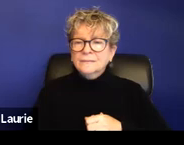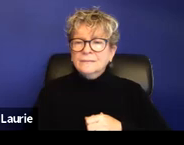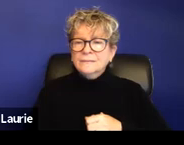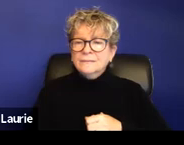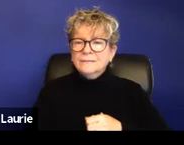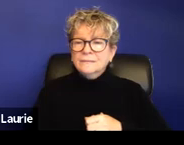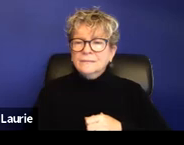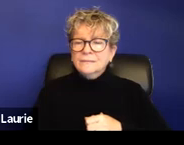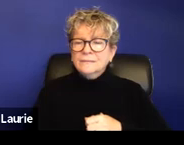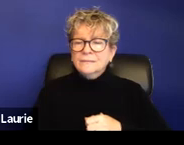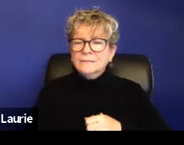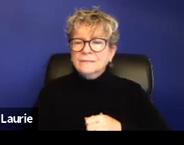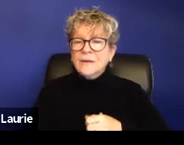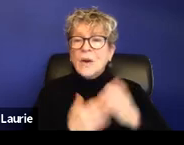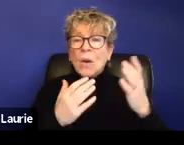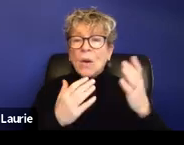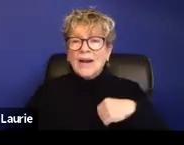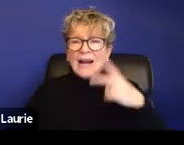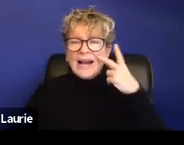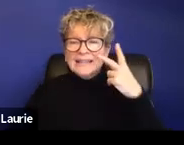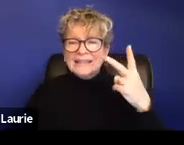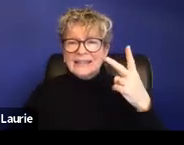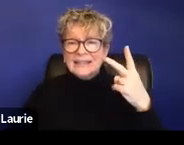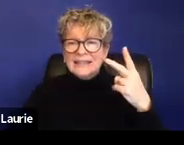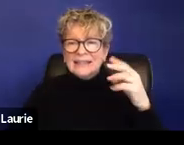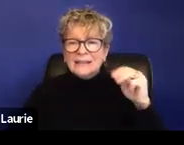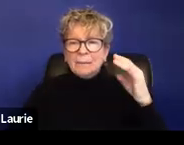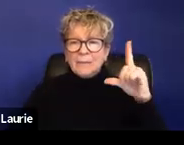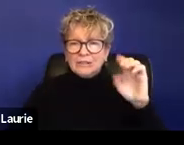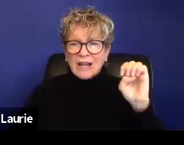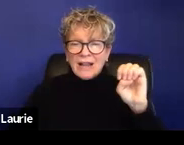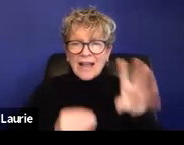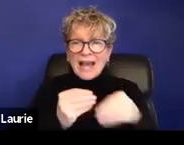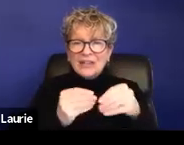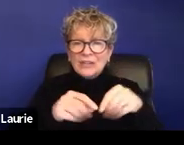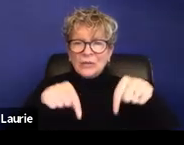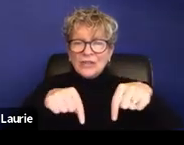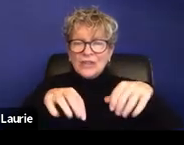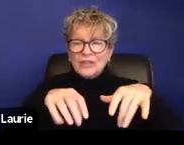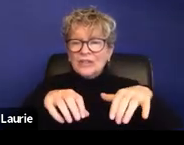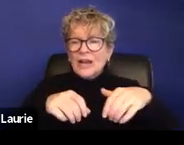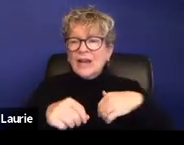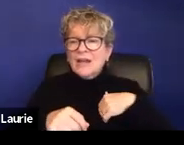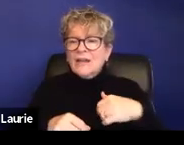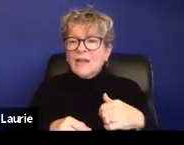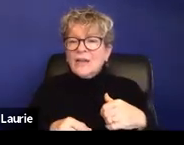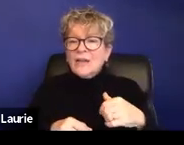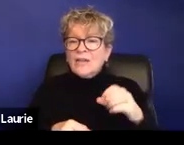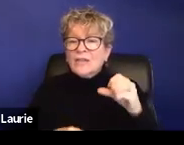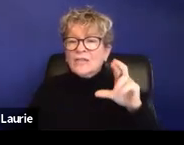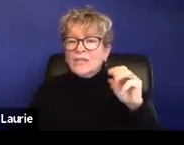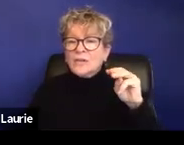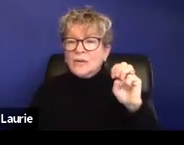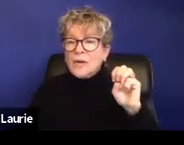Oh, and I see, um, Michelle put in the chat, the crime victim comp, um, presentation